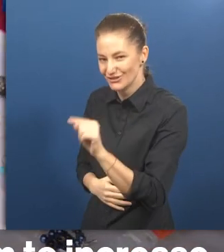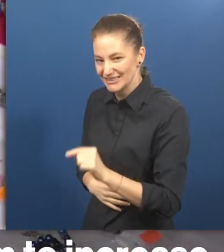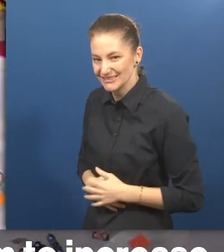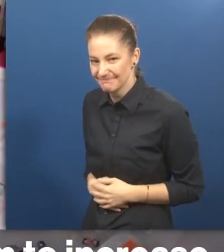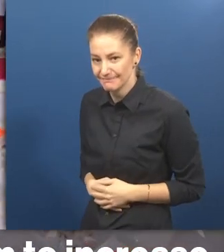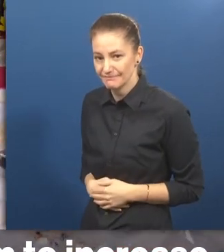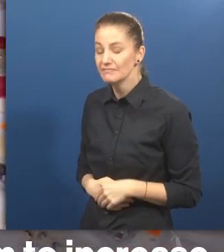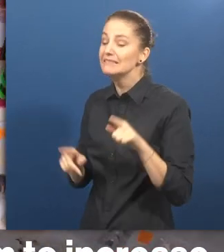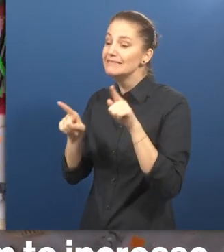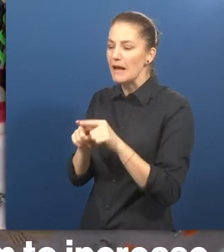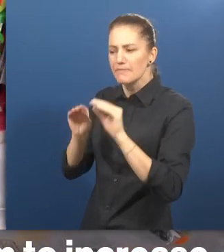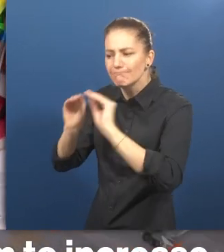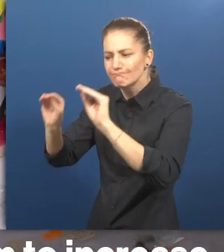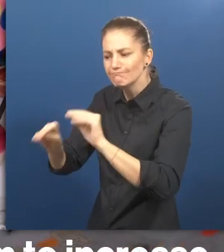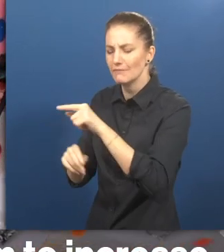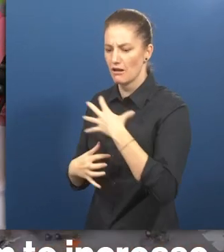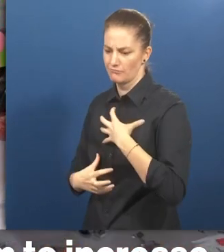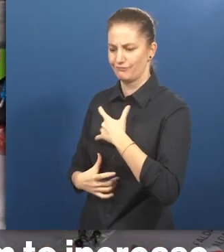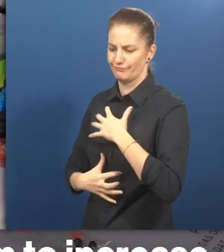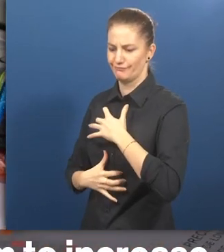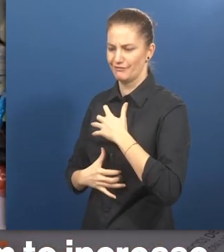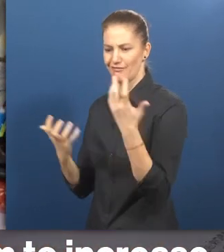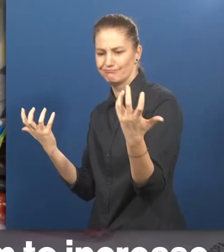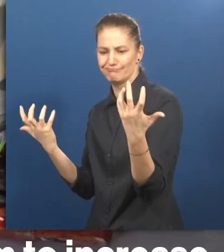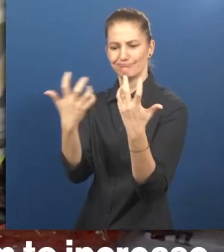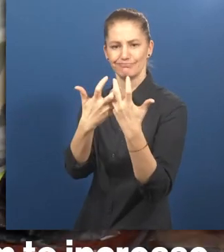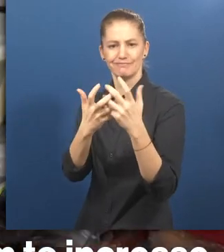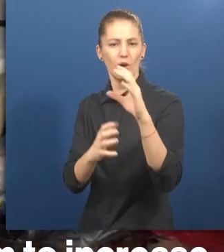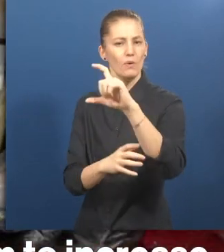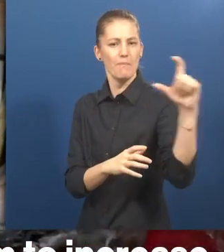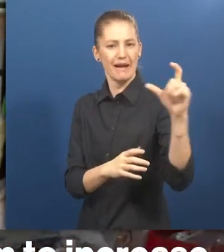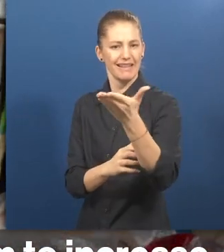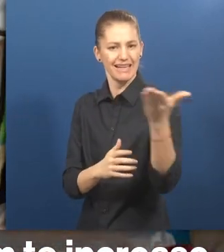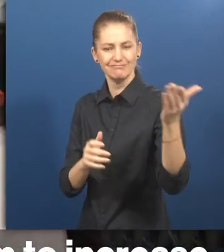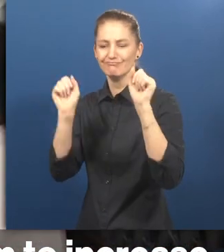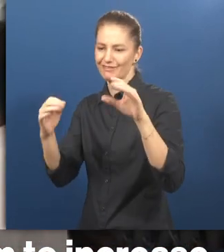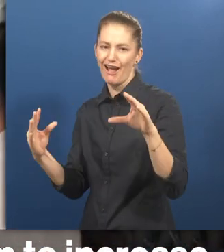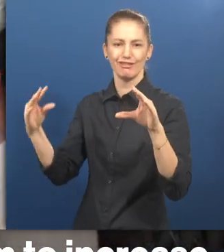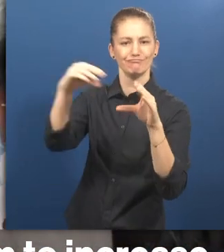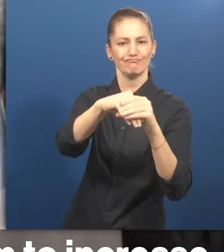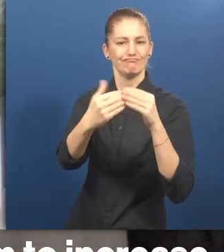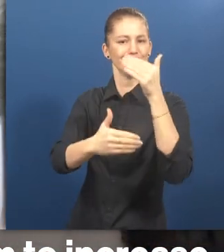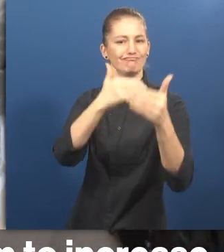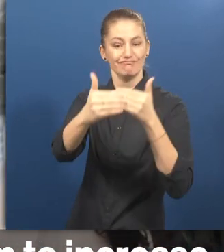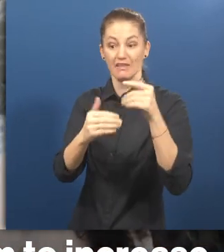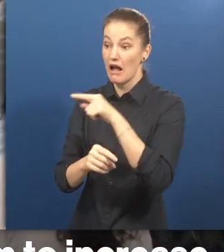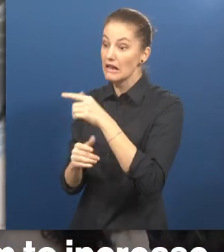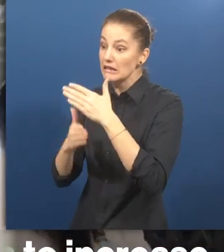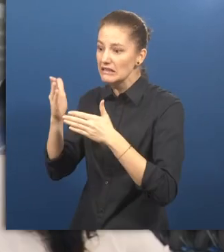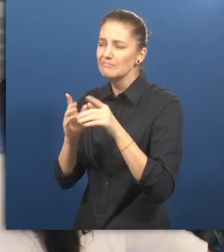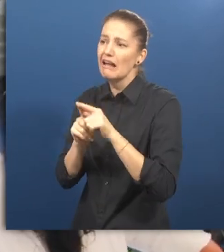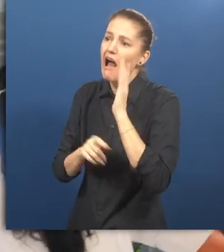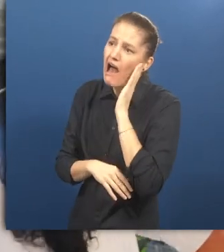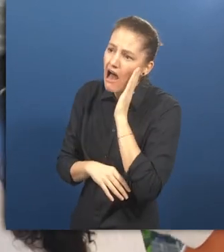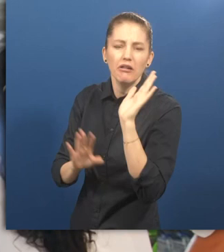para estar vigentes y adaptarse a todos los procesos de inclusión laboral y así demostrar que la discapacidad